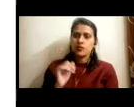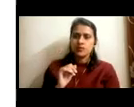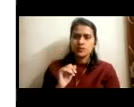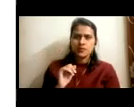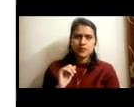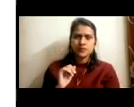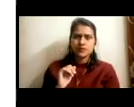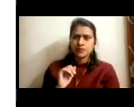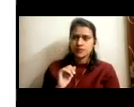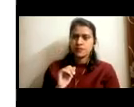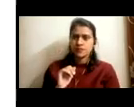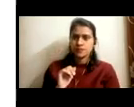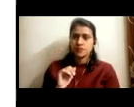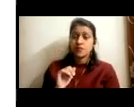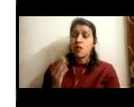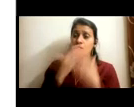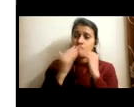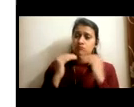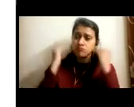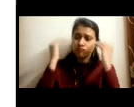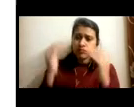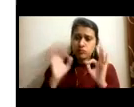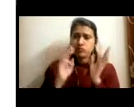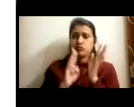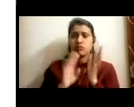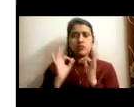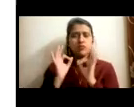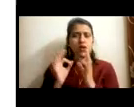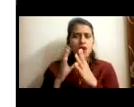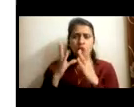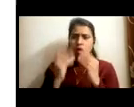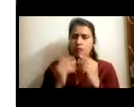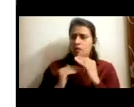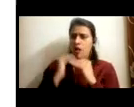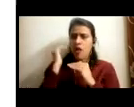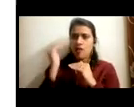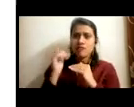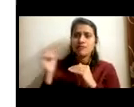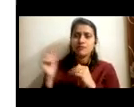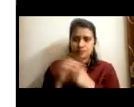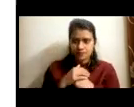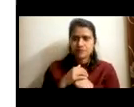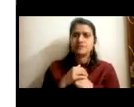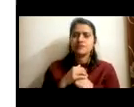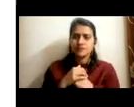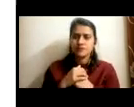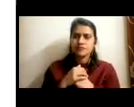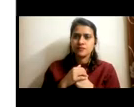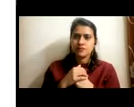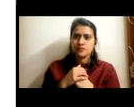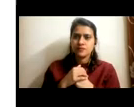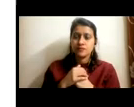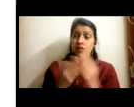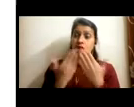strong merit based, he is there, but he is finishing, is doing well academically, is